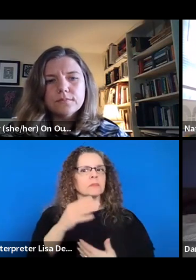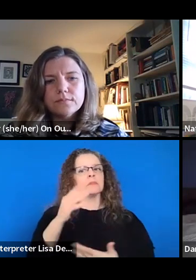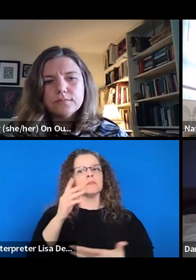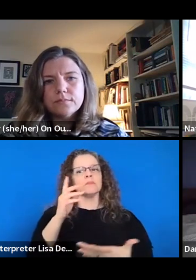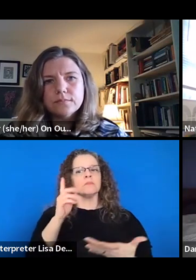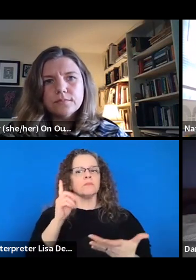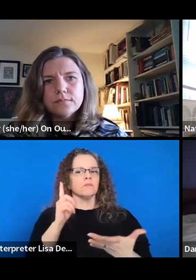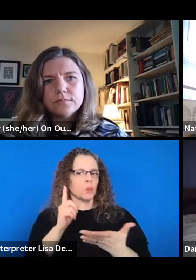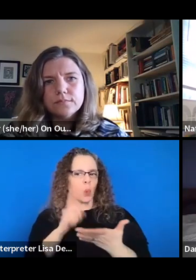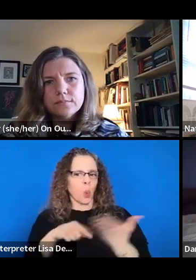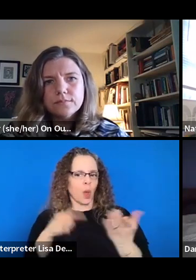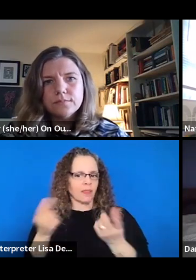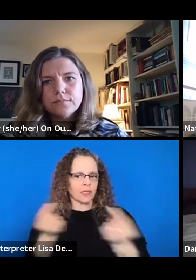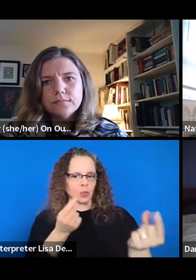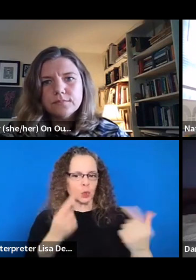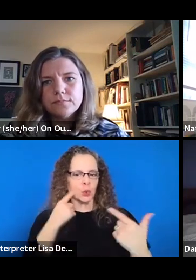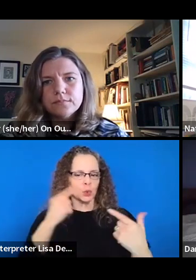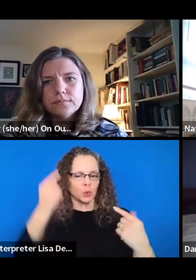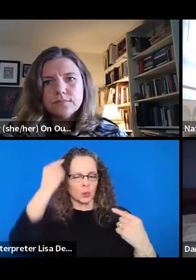thinking about this topic?